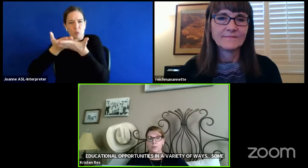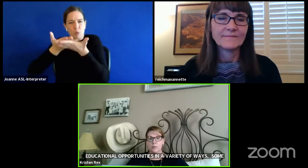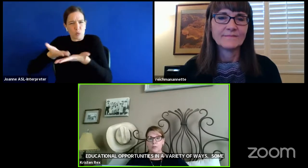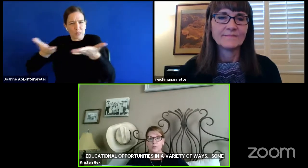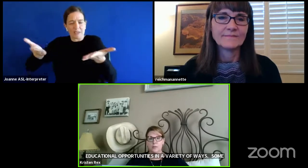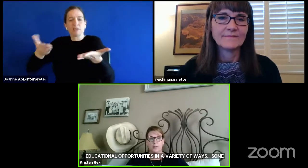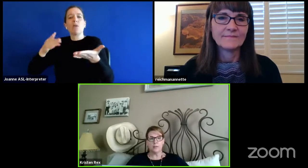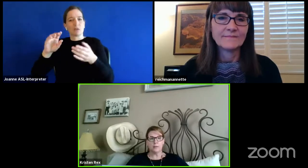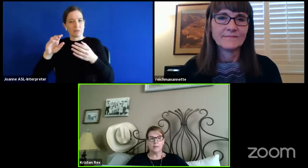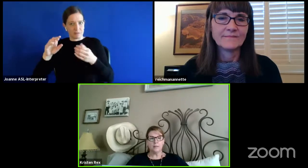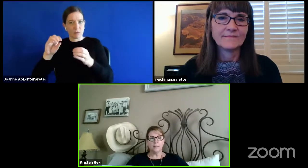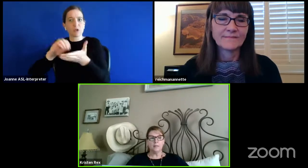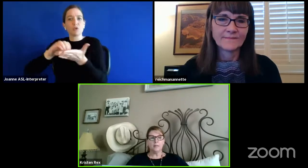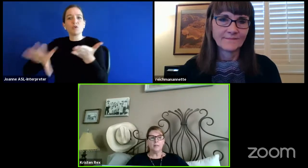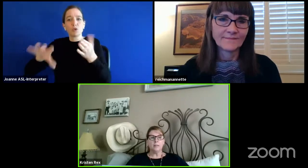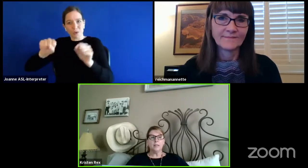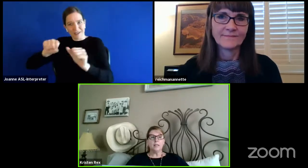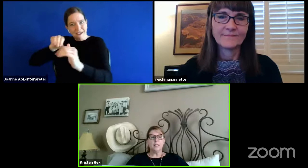to our students.